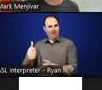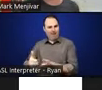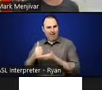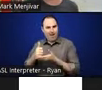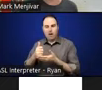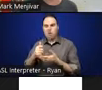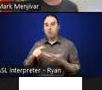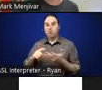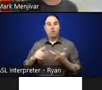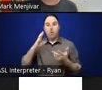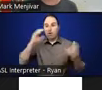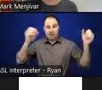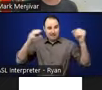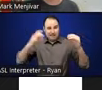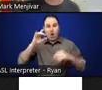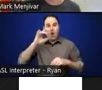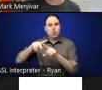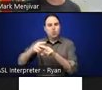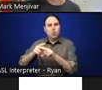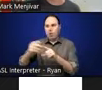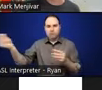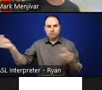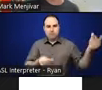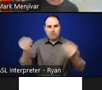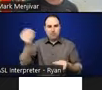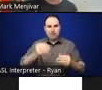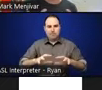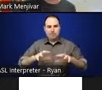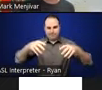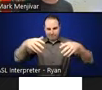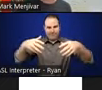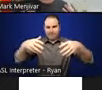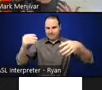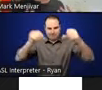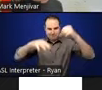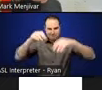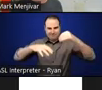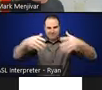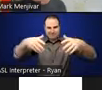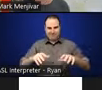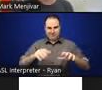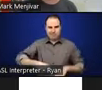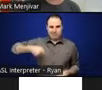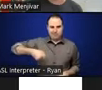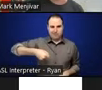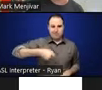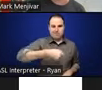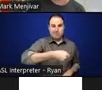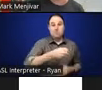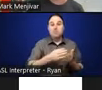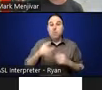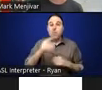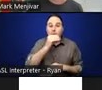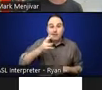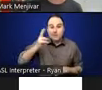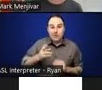of sorts that we can implement inside of our projects. Some of you are oral historians, deeply integrated in projects already. Some of you may be